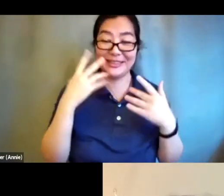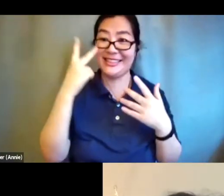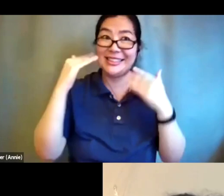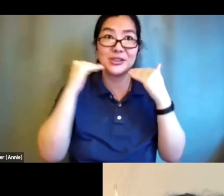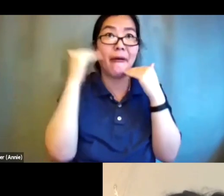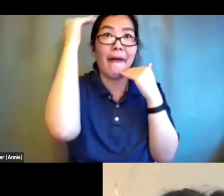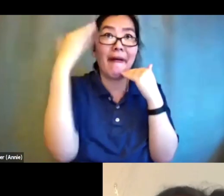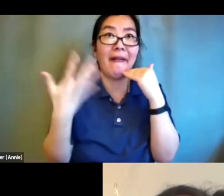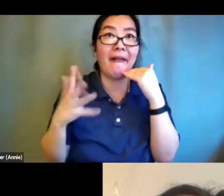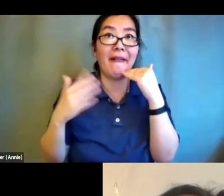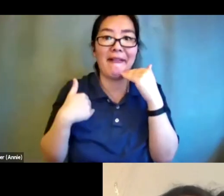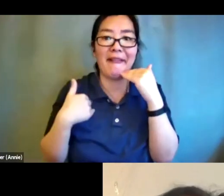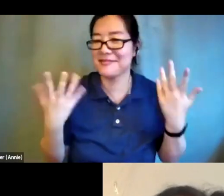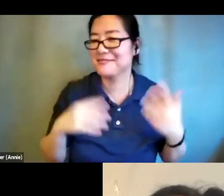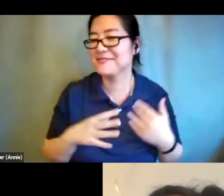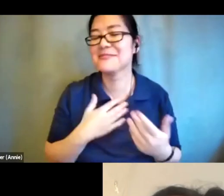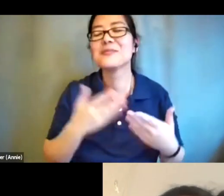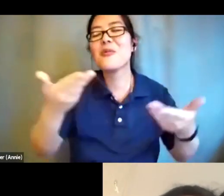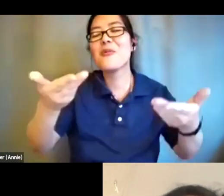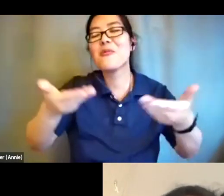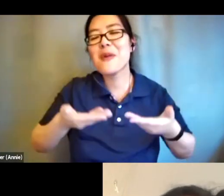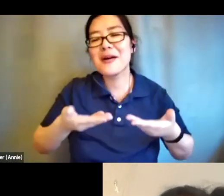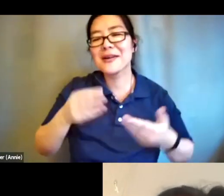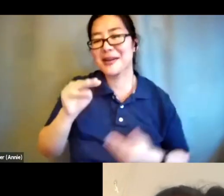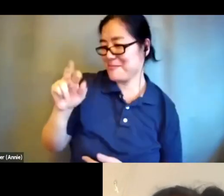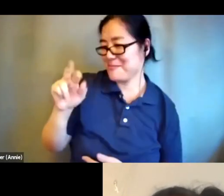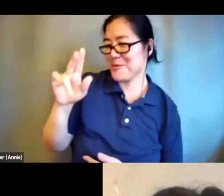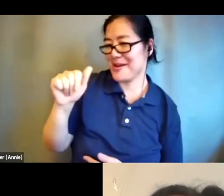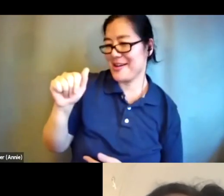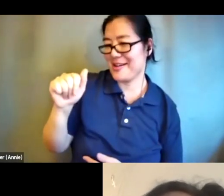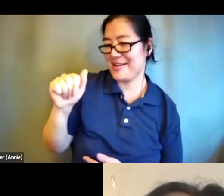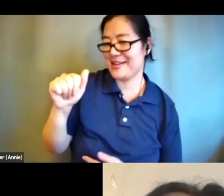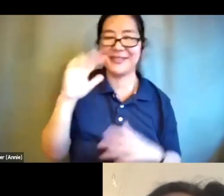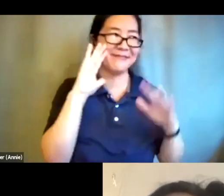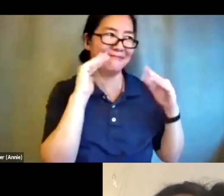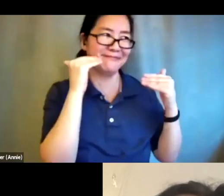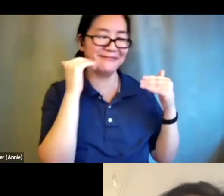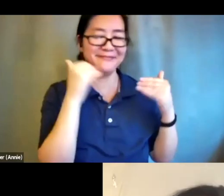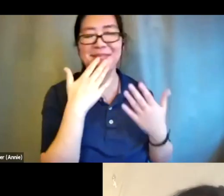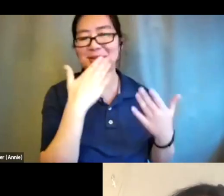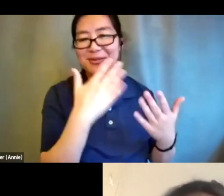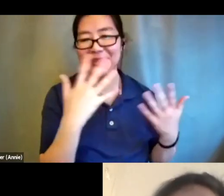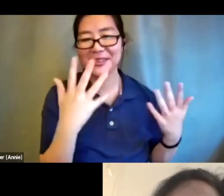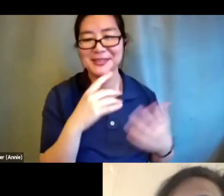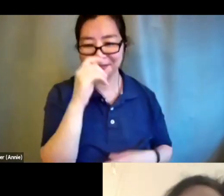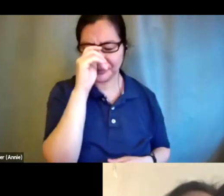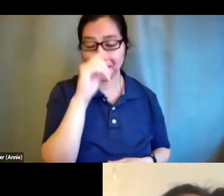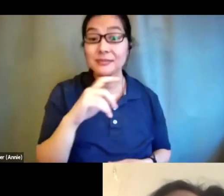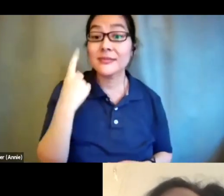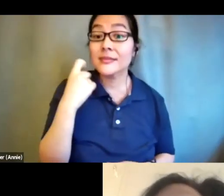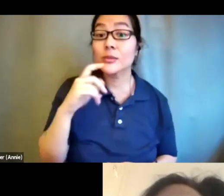um so welcome maria thank you you are the first person we see